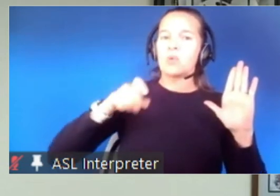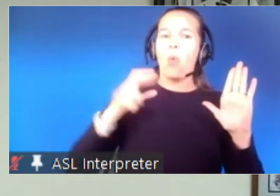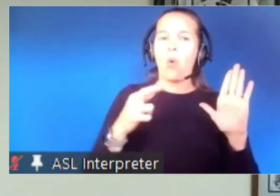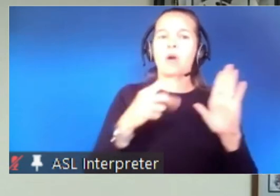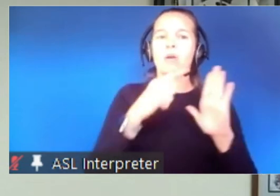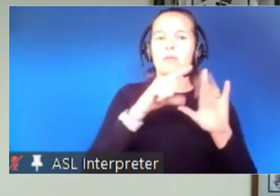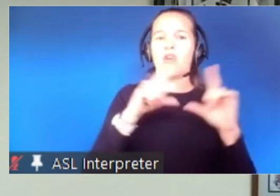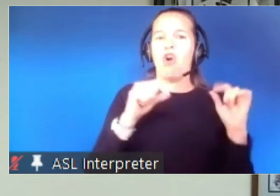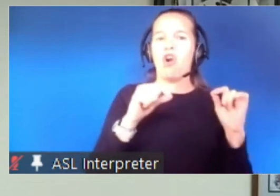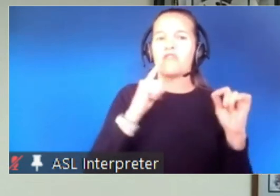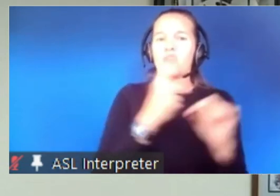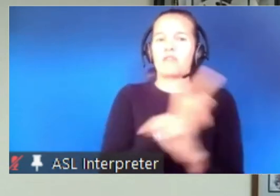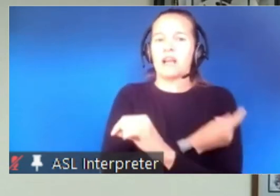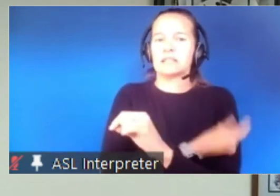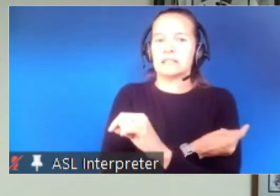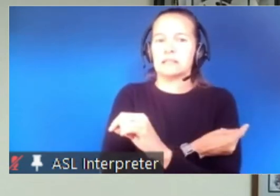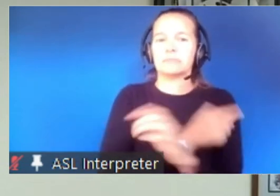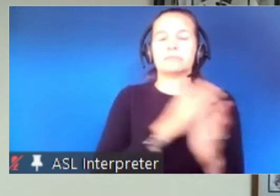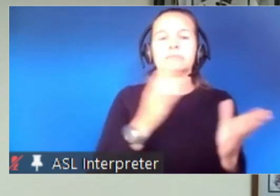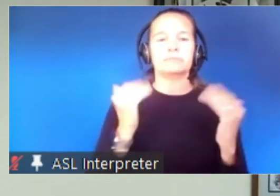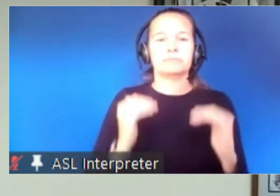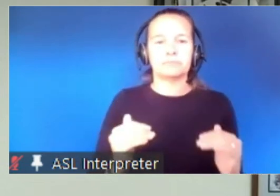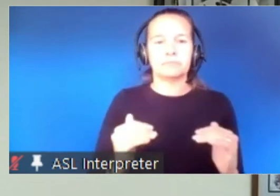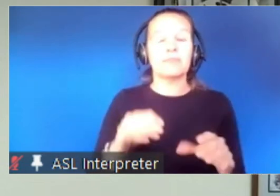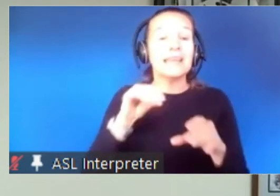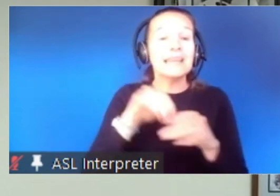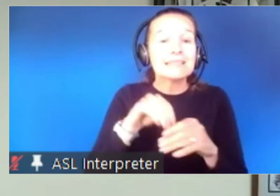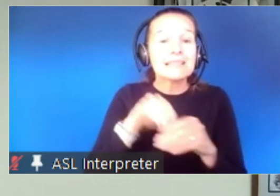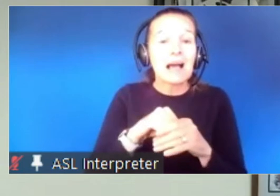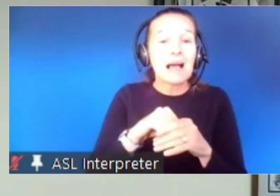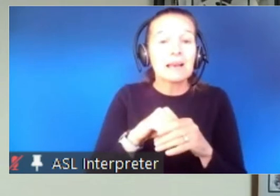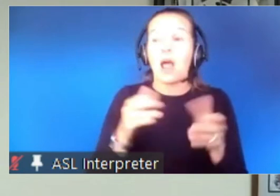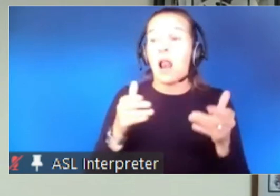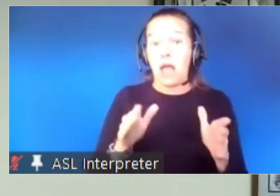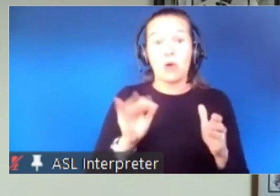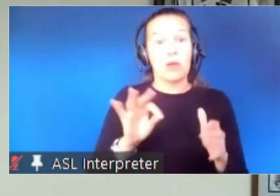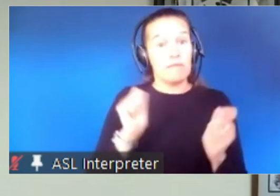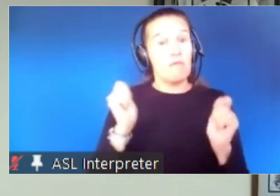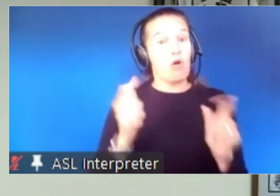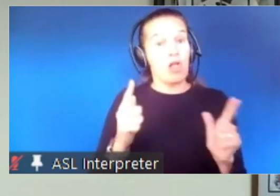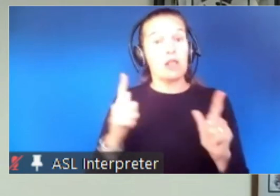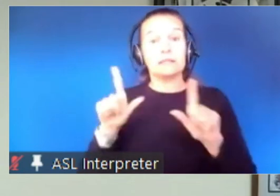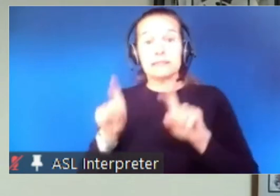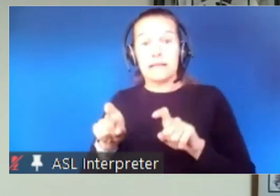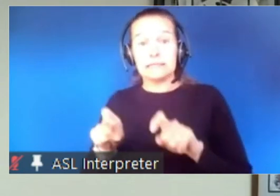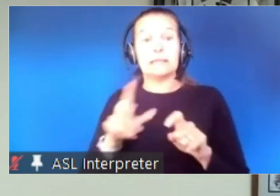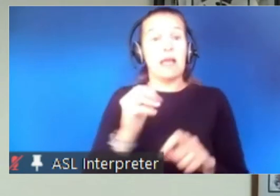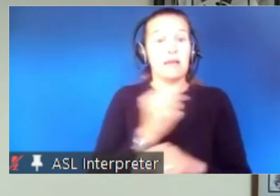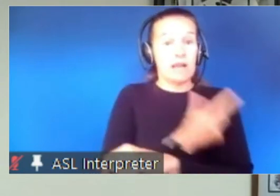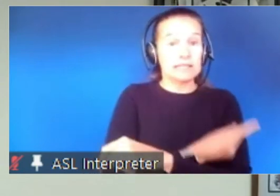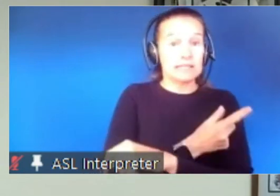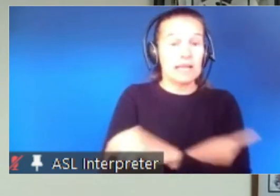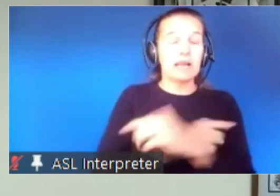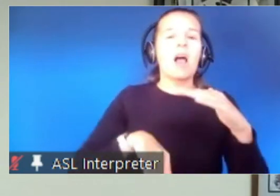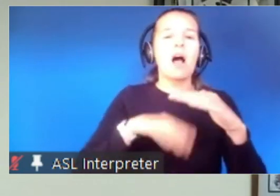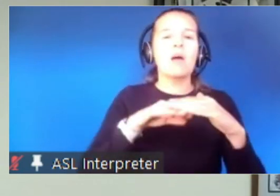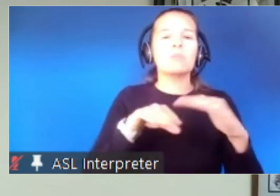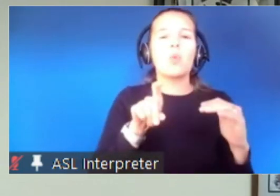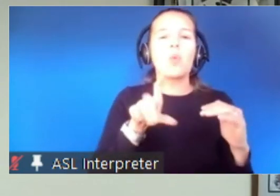indoor indoor are allowed if all are tested and vaccinated up to 150 people